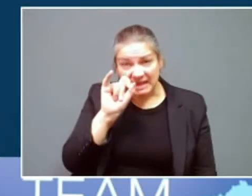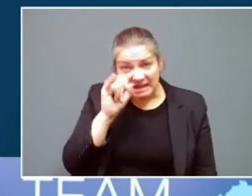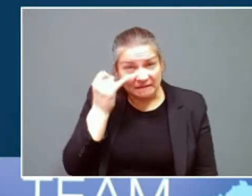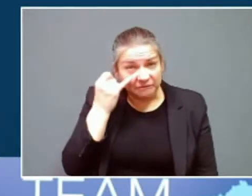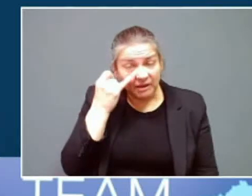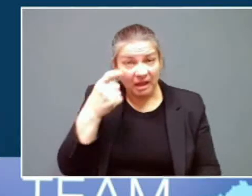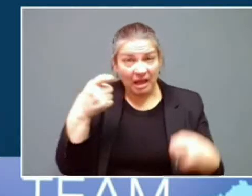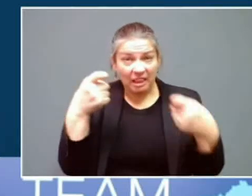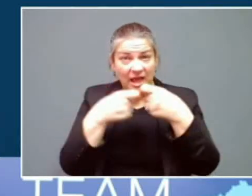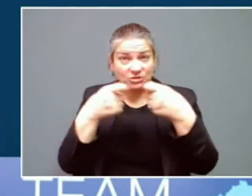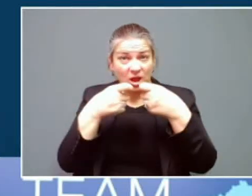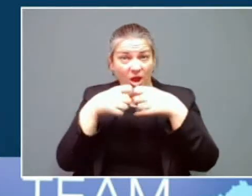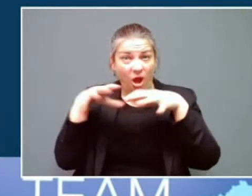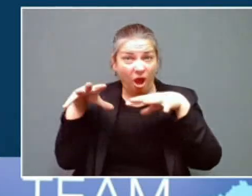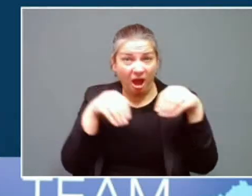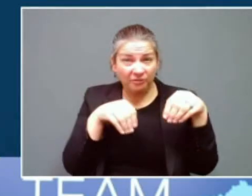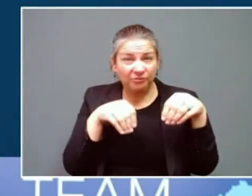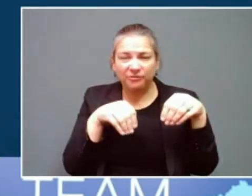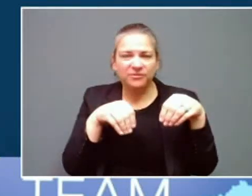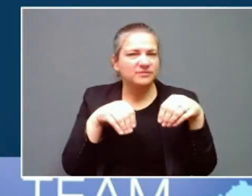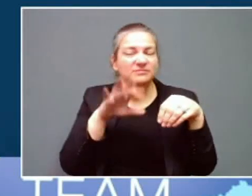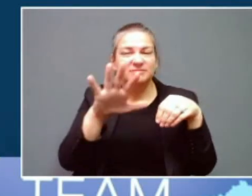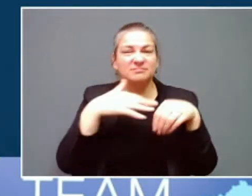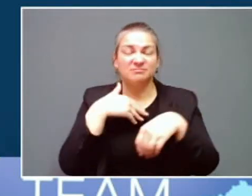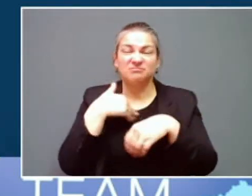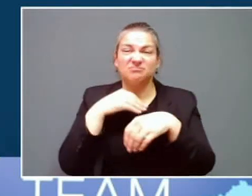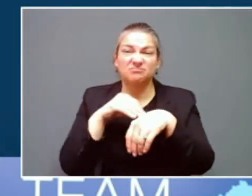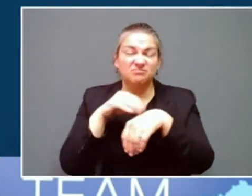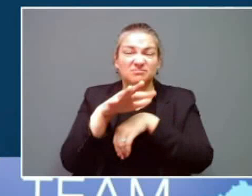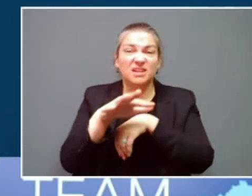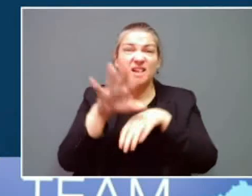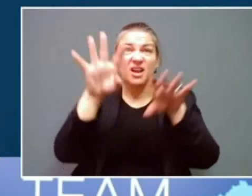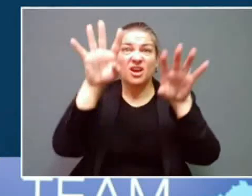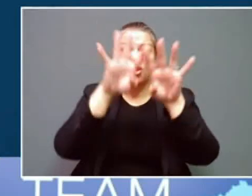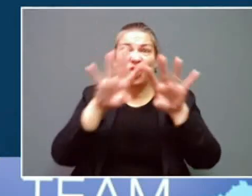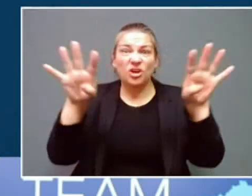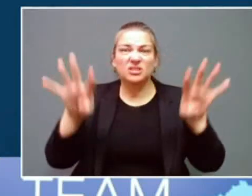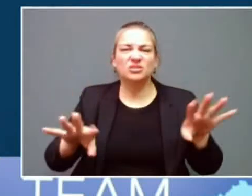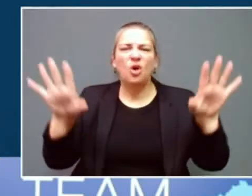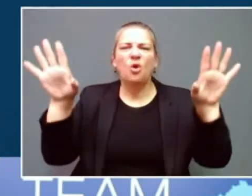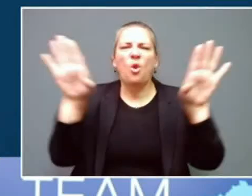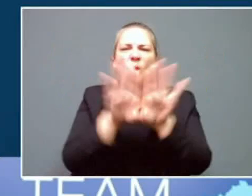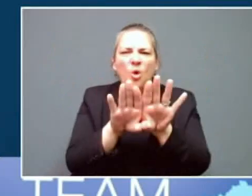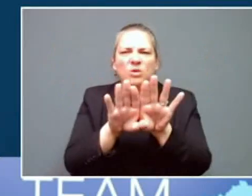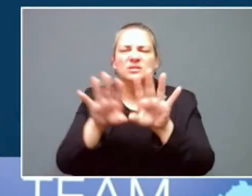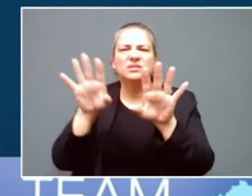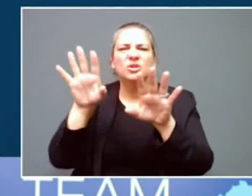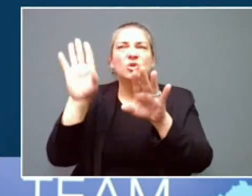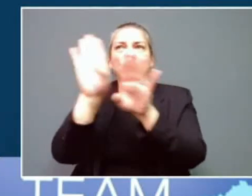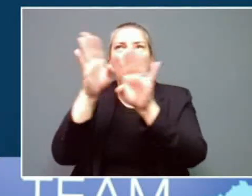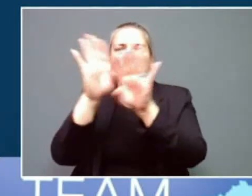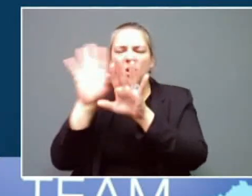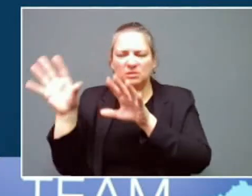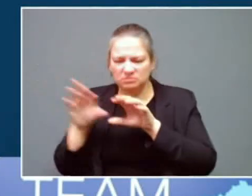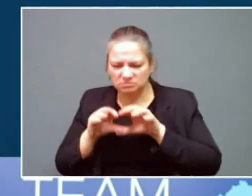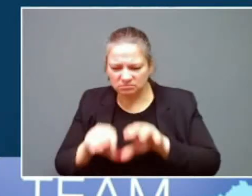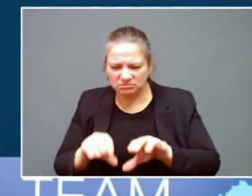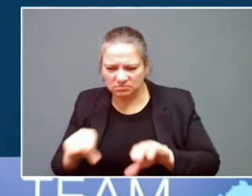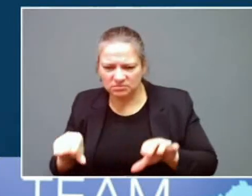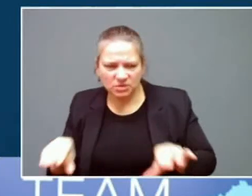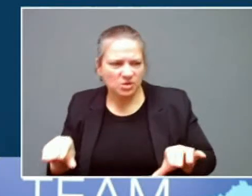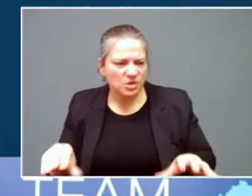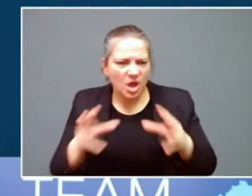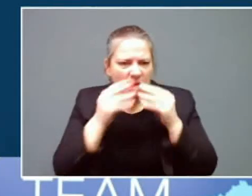drapes and put something by the doors and maintain the heat that you have. This is an excellent opportunity to take